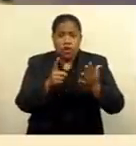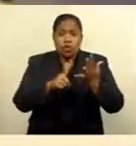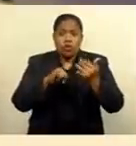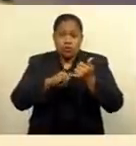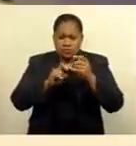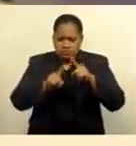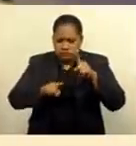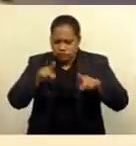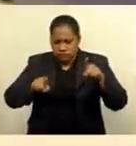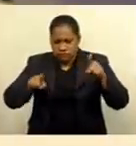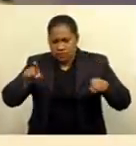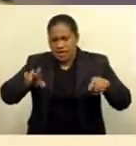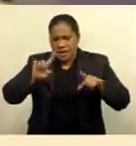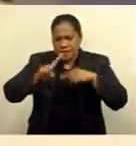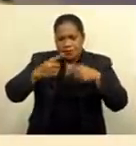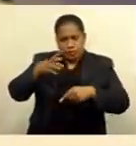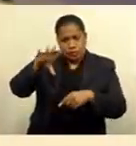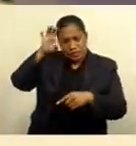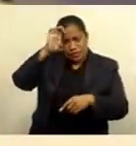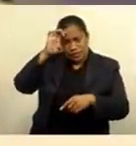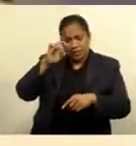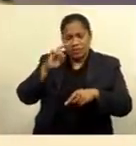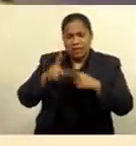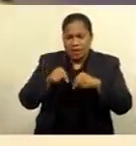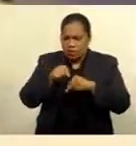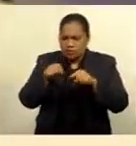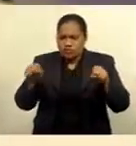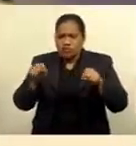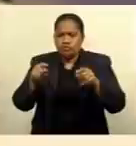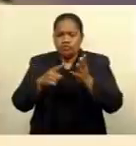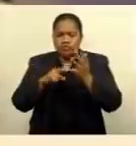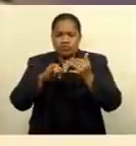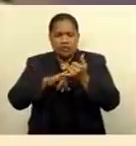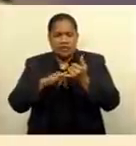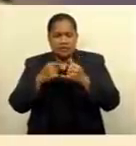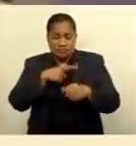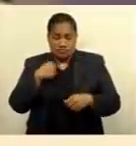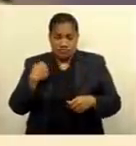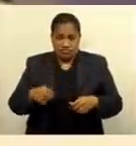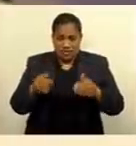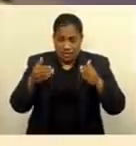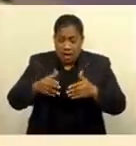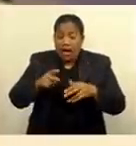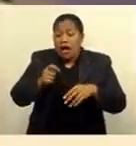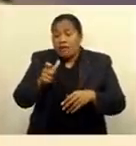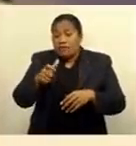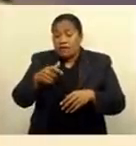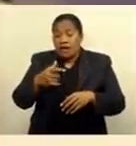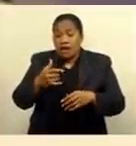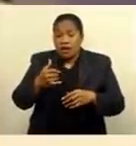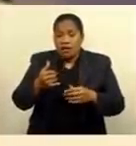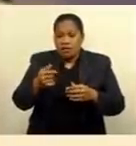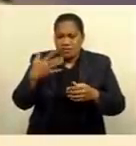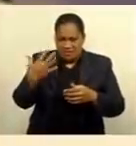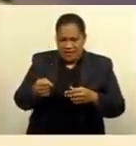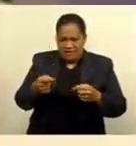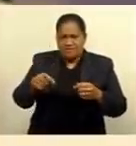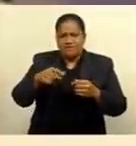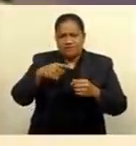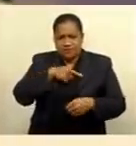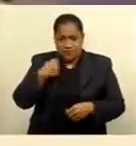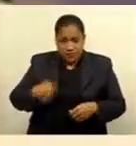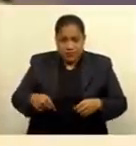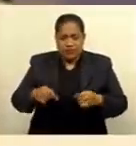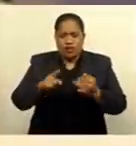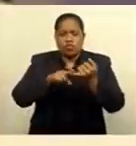expectations of an easing in U.S.-China tensions after a call between China and U.S. U